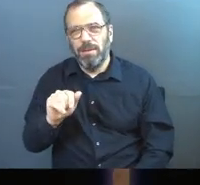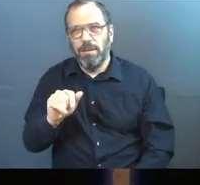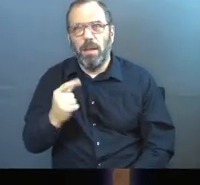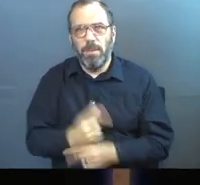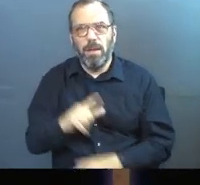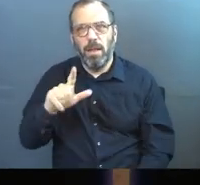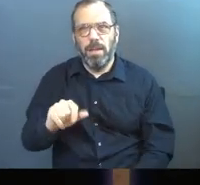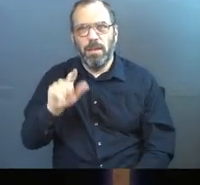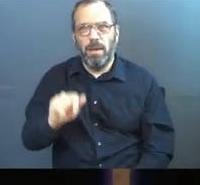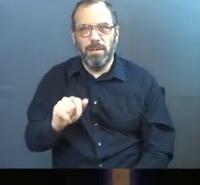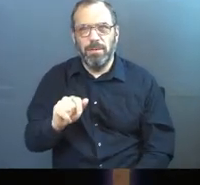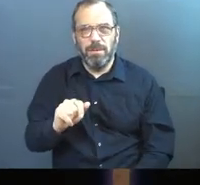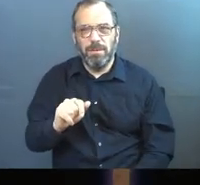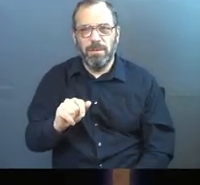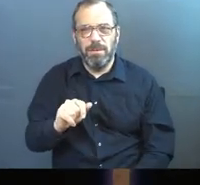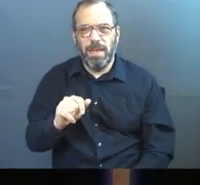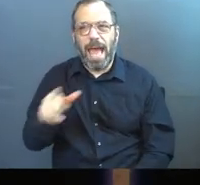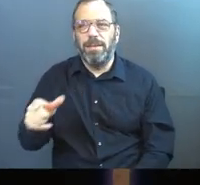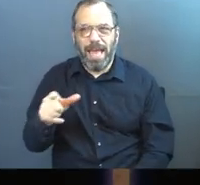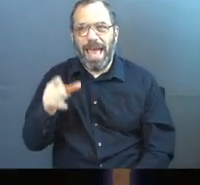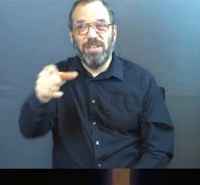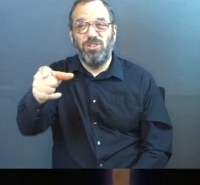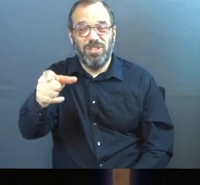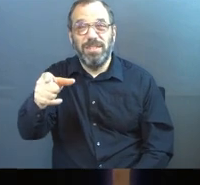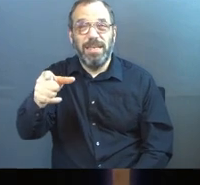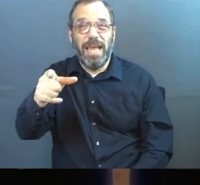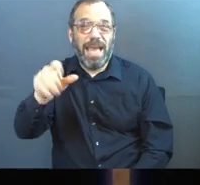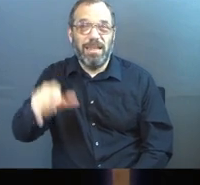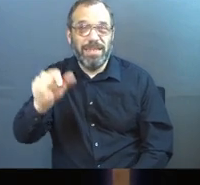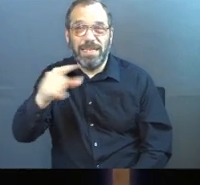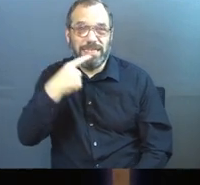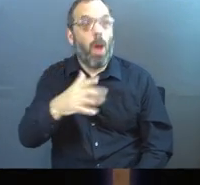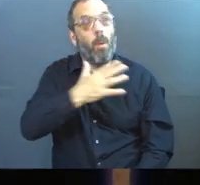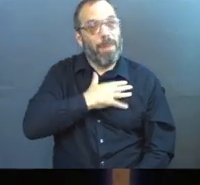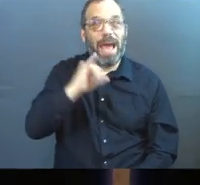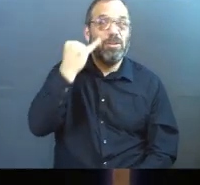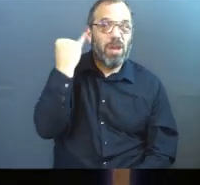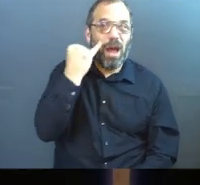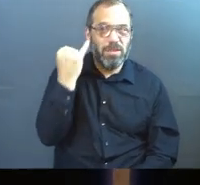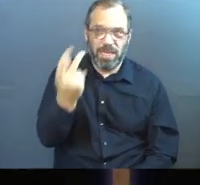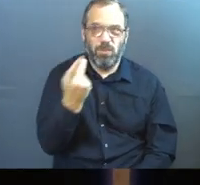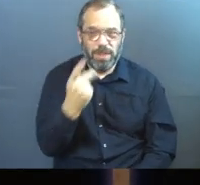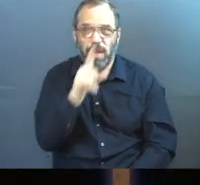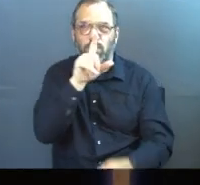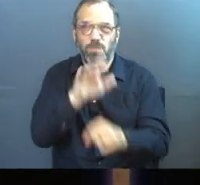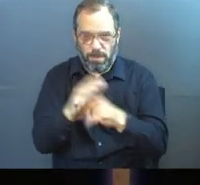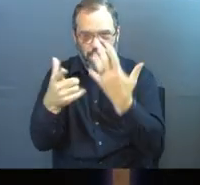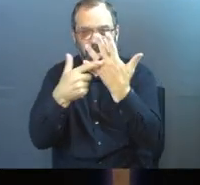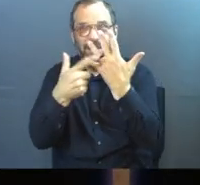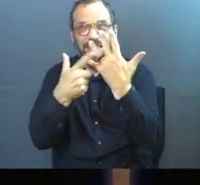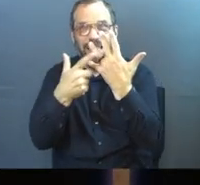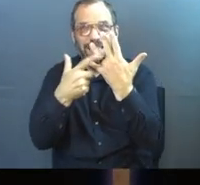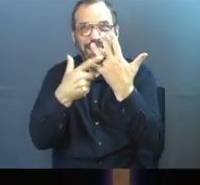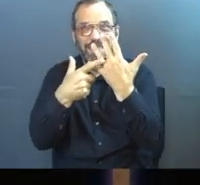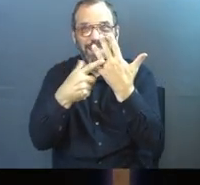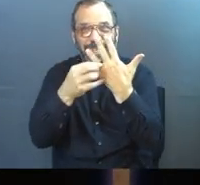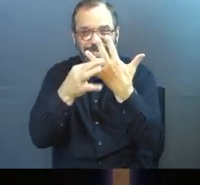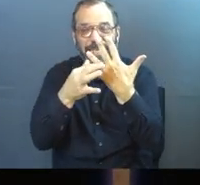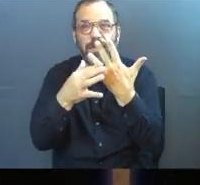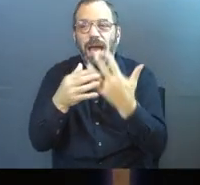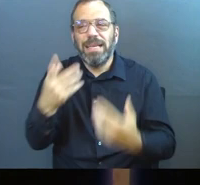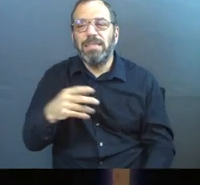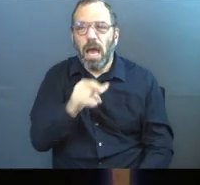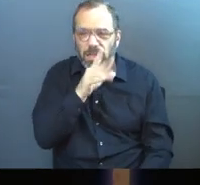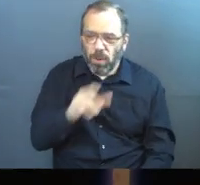Amen. And she can say my Josh because we're in covenant together. So all of a sudden, this voice, another